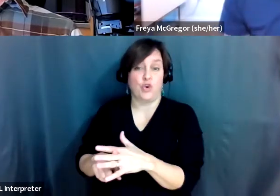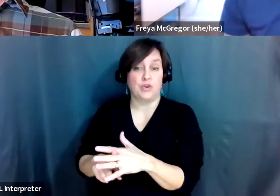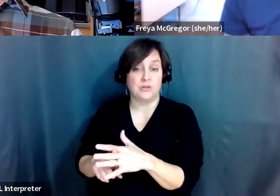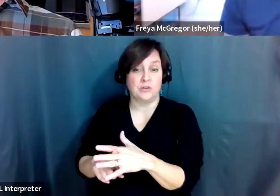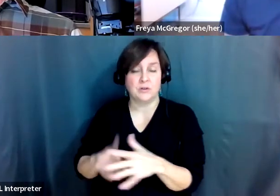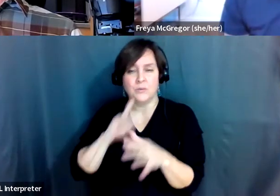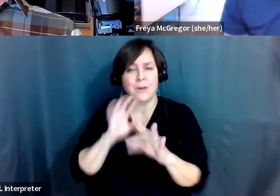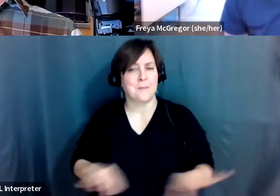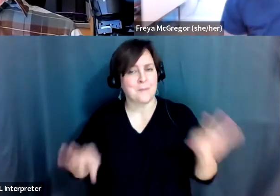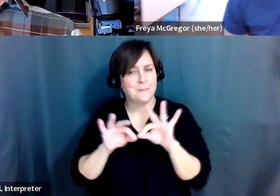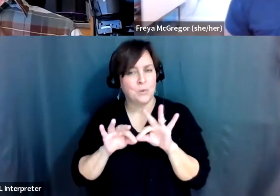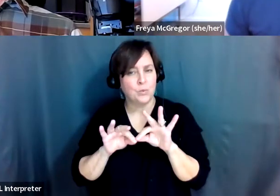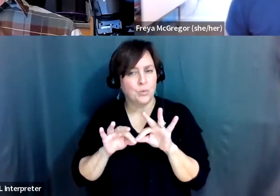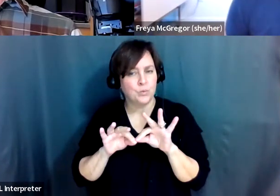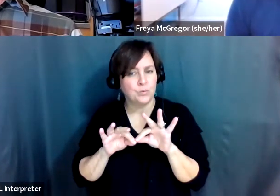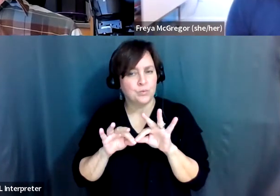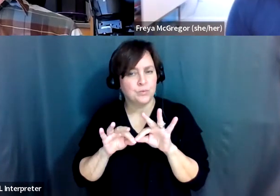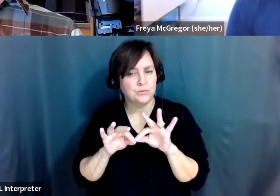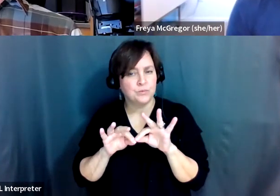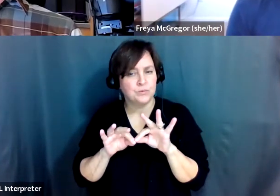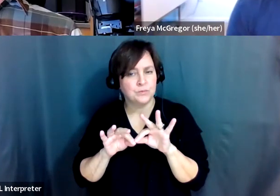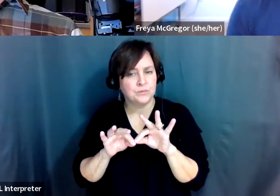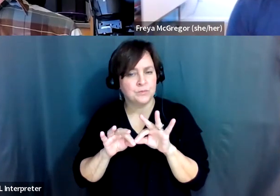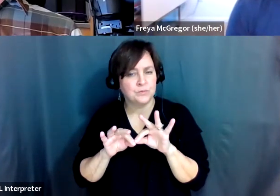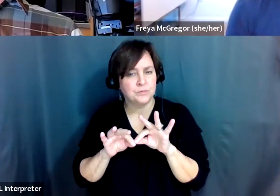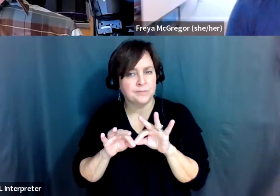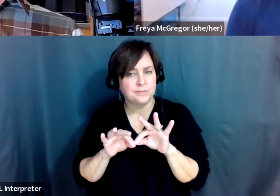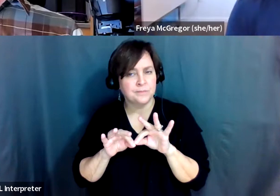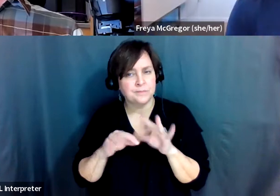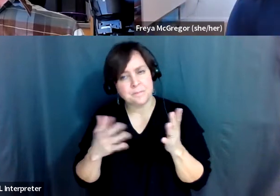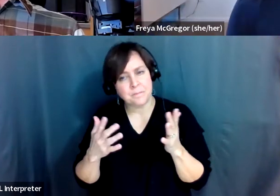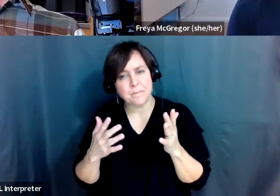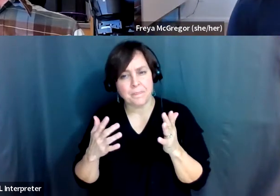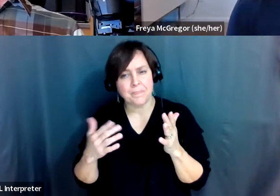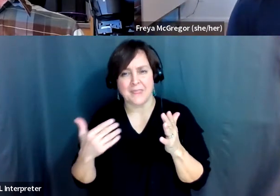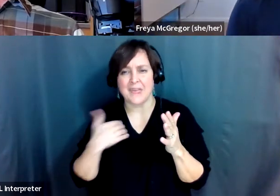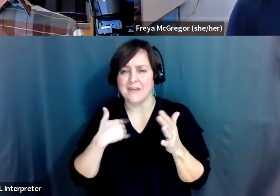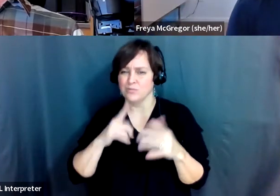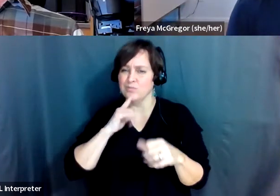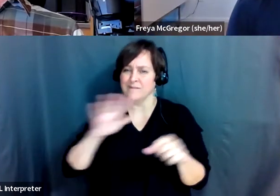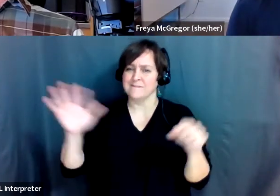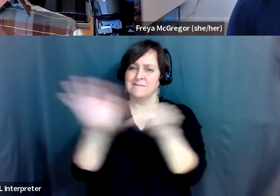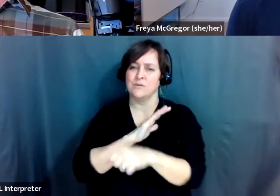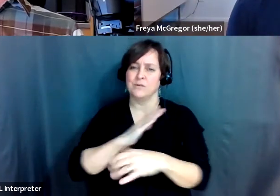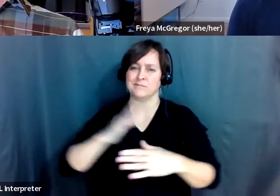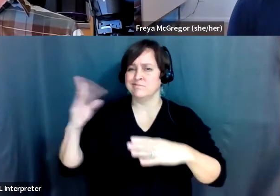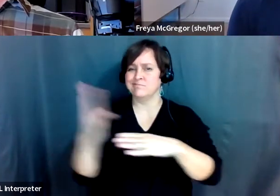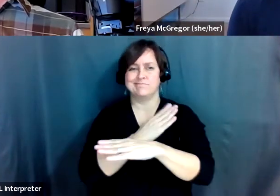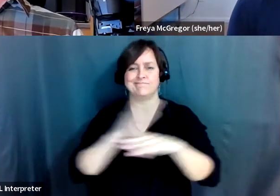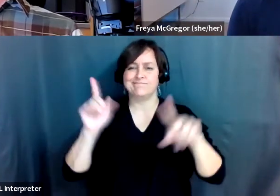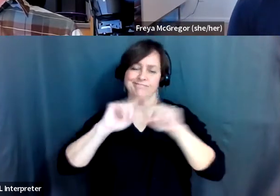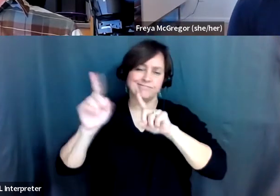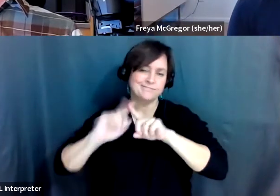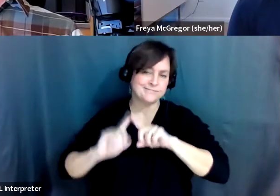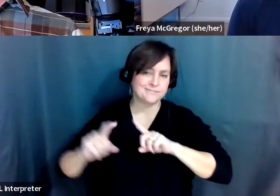important because there's a full range of needs. And I